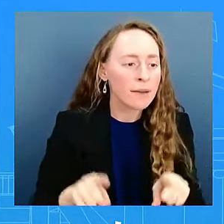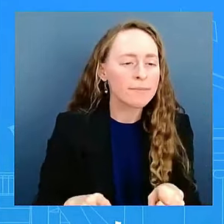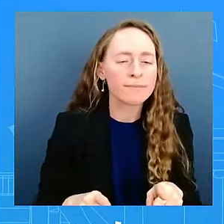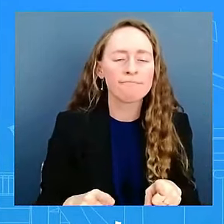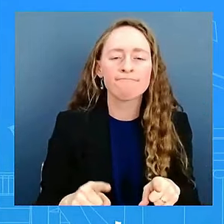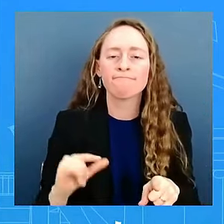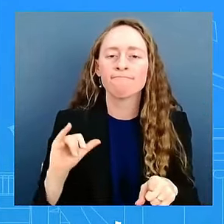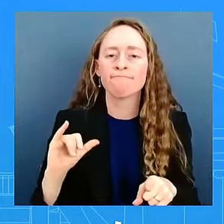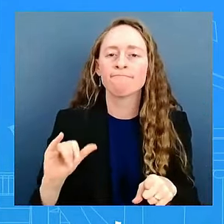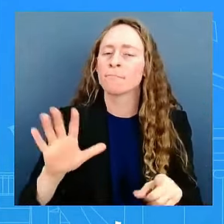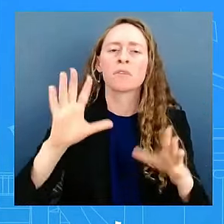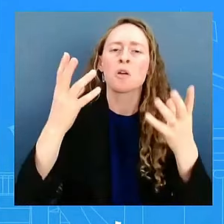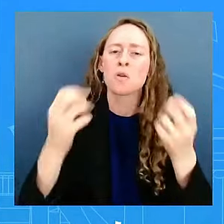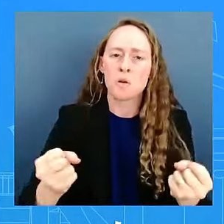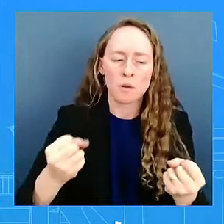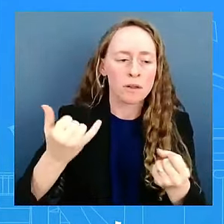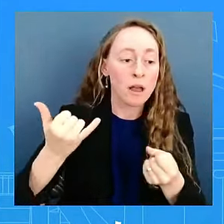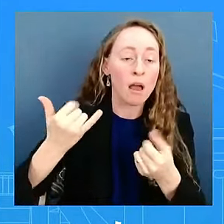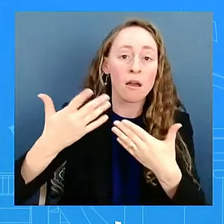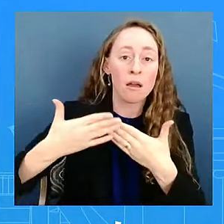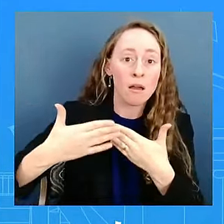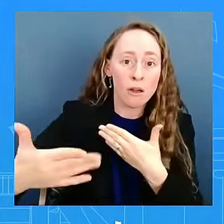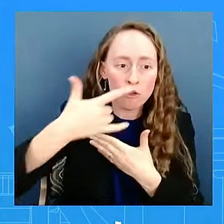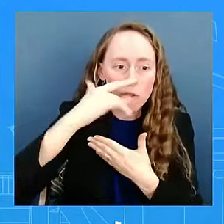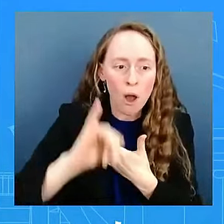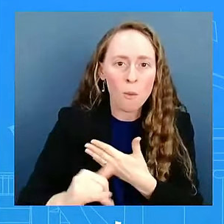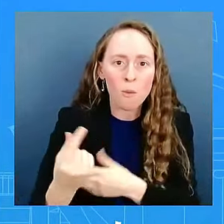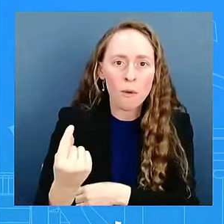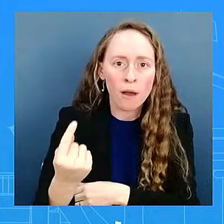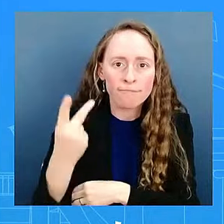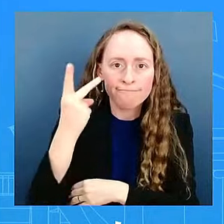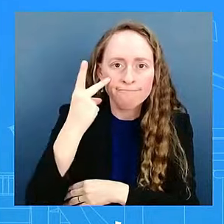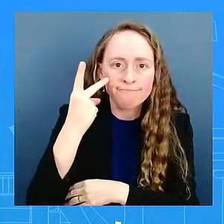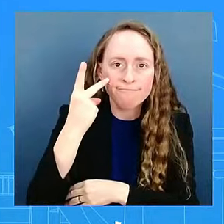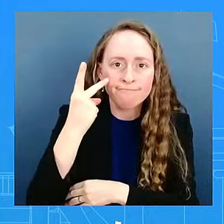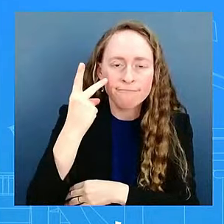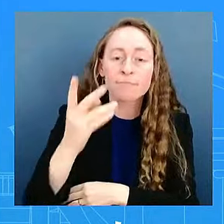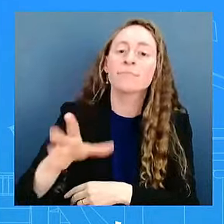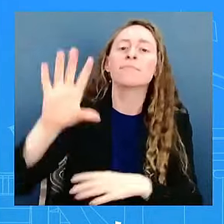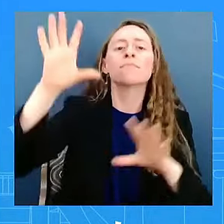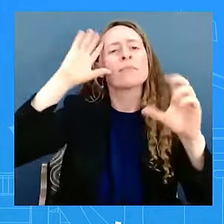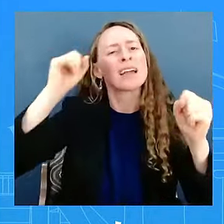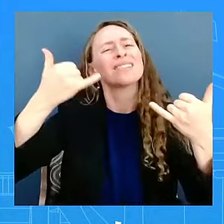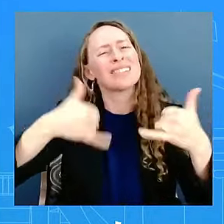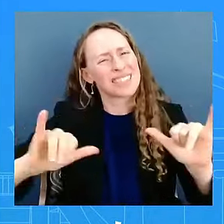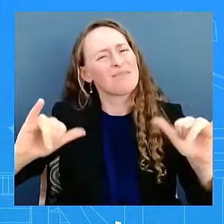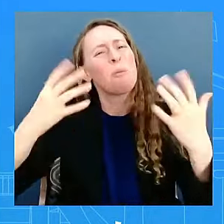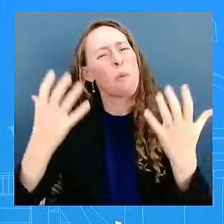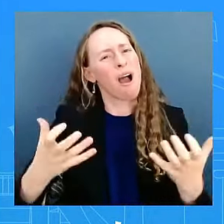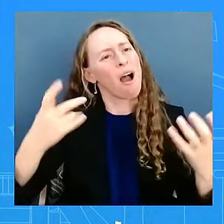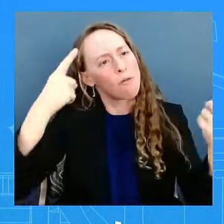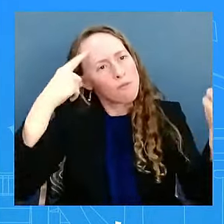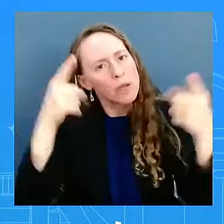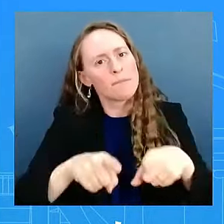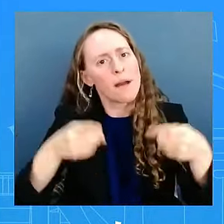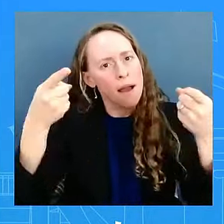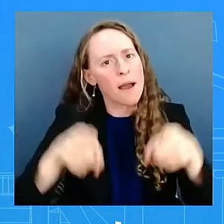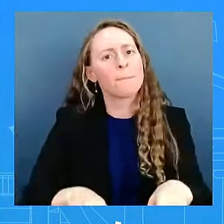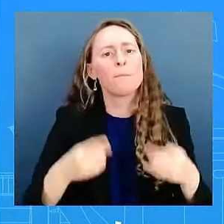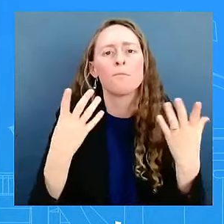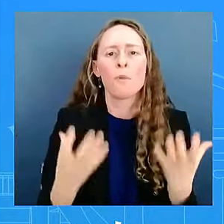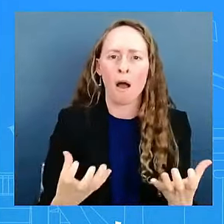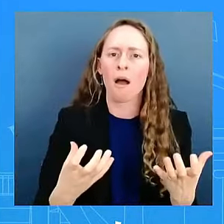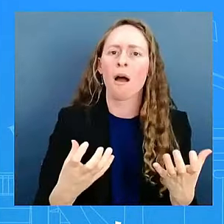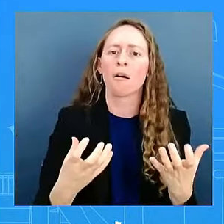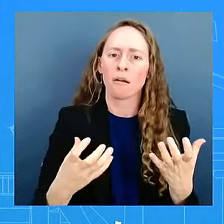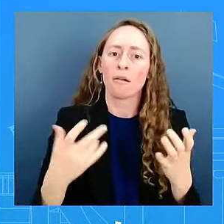you he hasn't changed his mind on is that we want to get the deal, that we want to pursue it, that the deal on the table is a good one. Both sides ought to accept it.